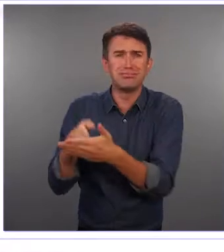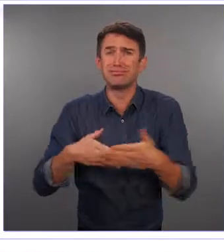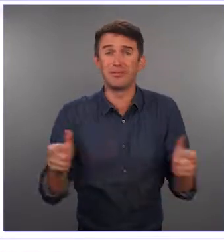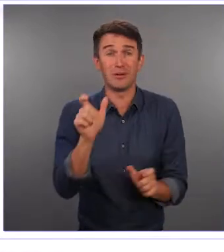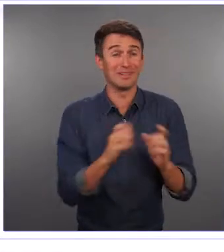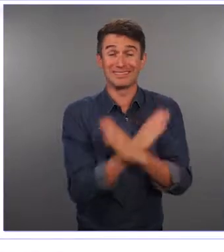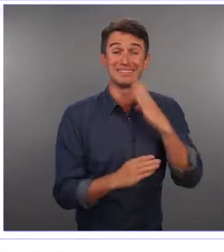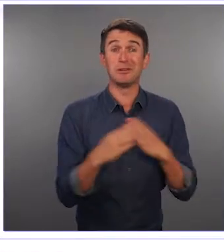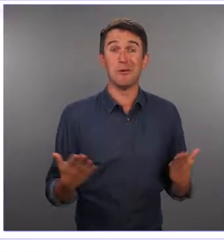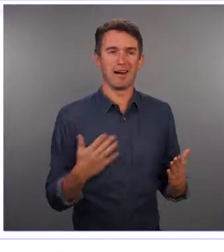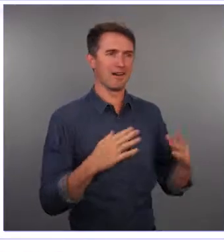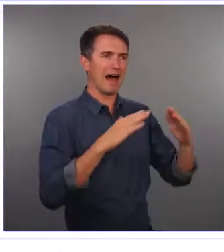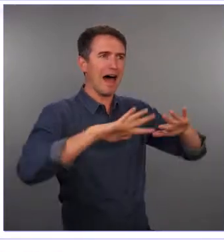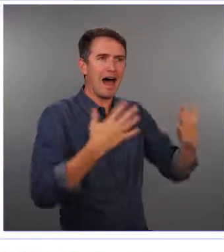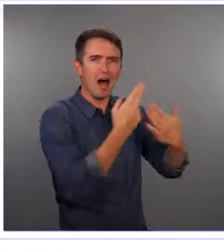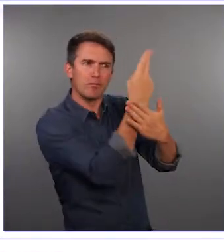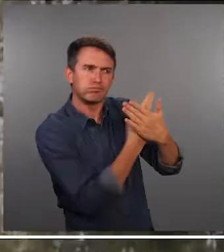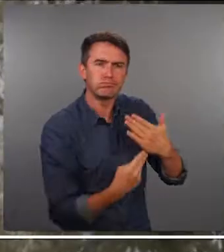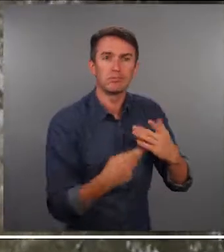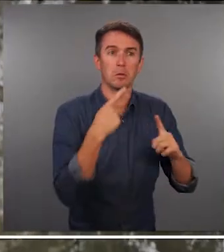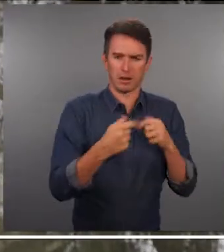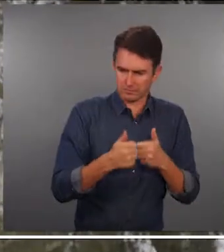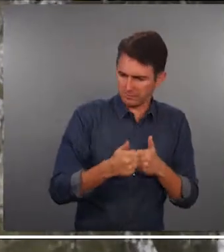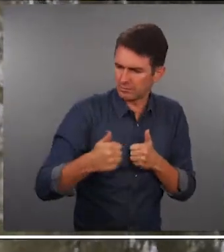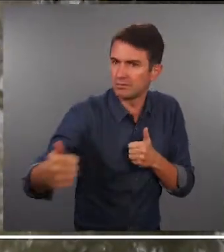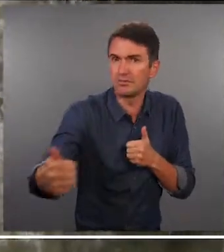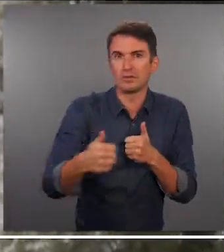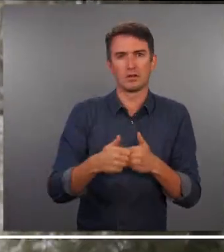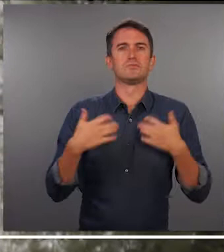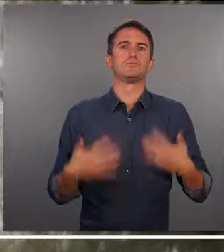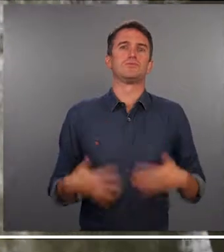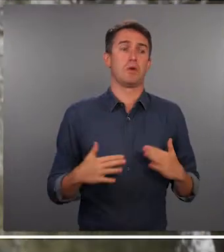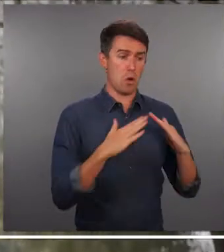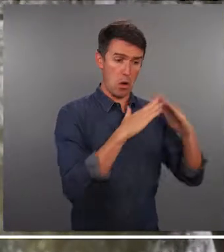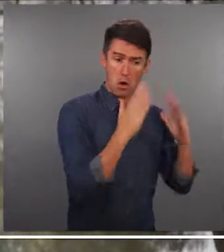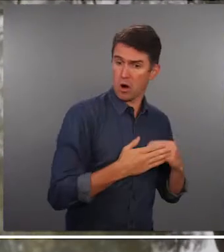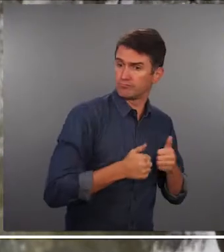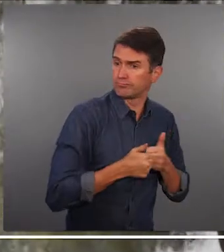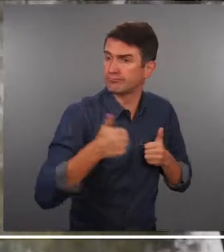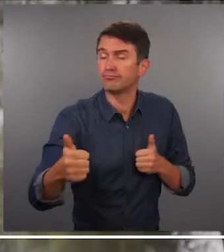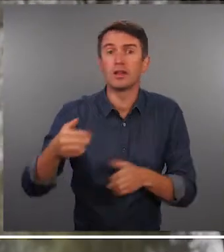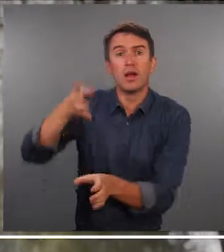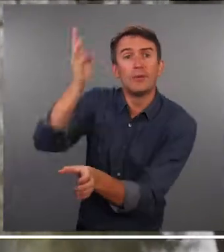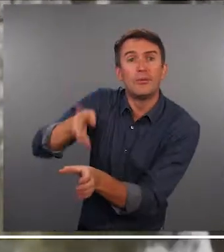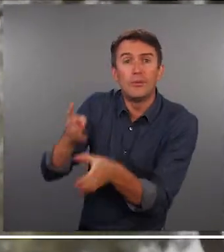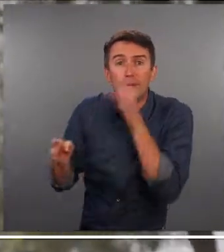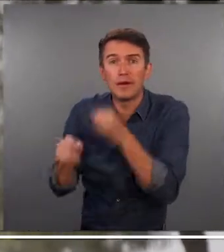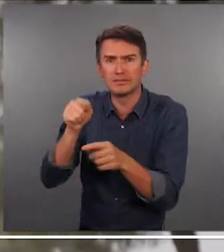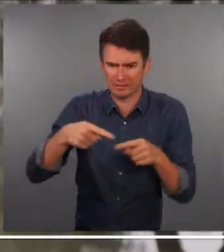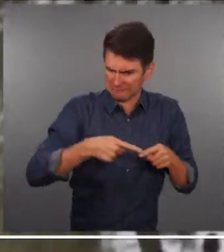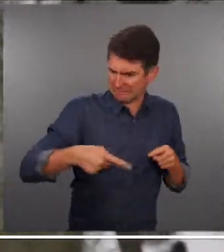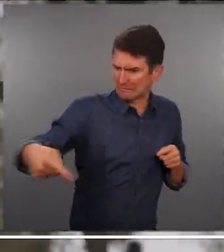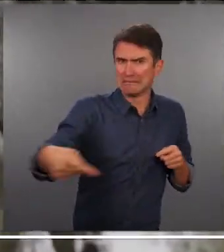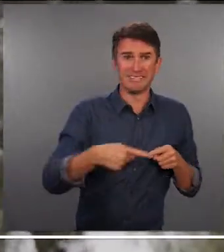design and the distance from their home to the water and toilet facilities Most of these water